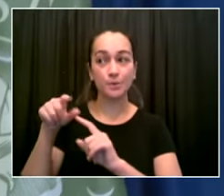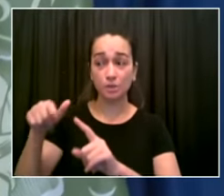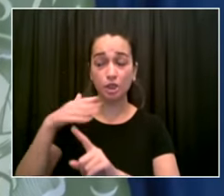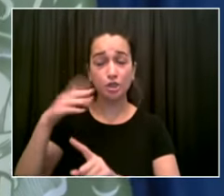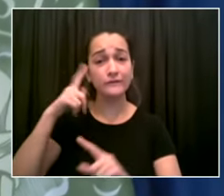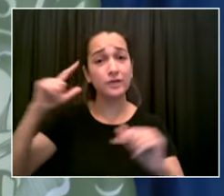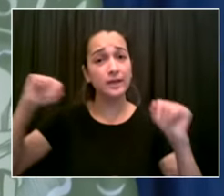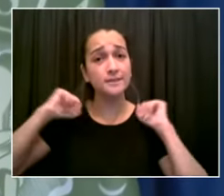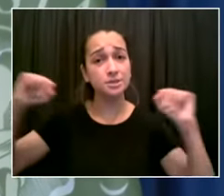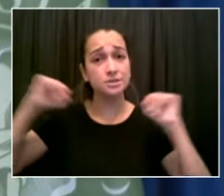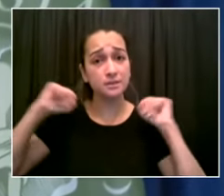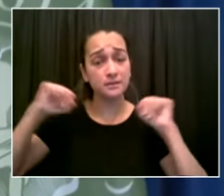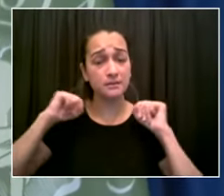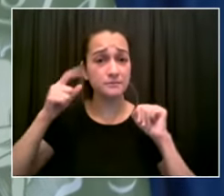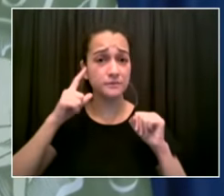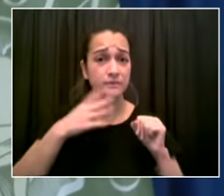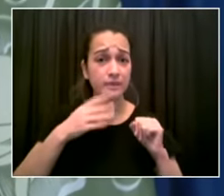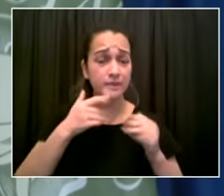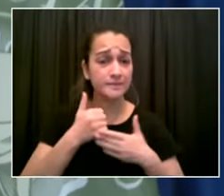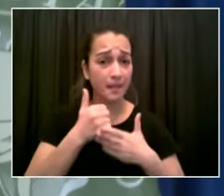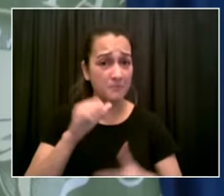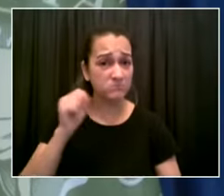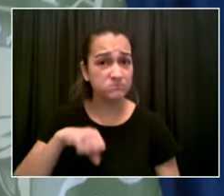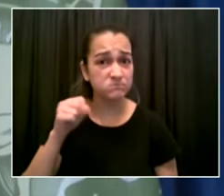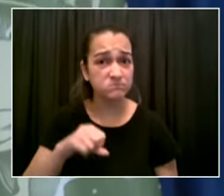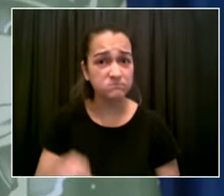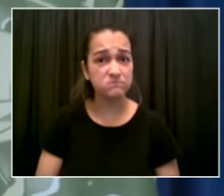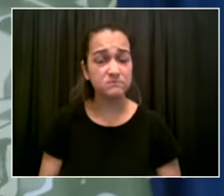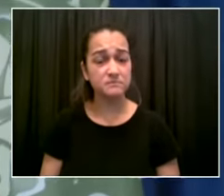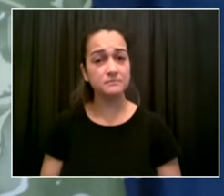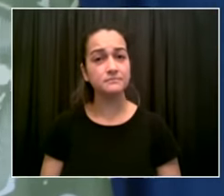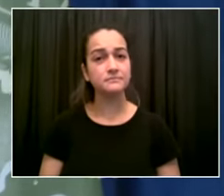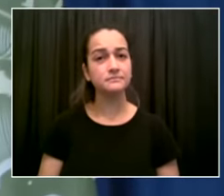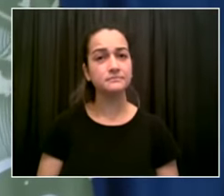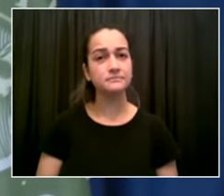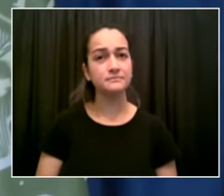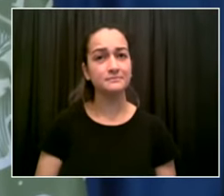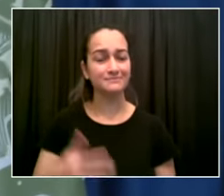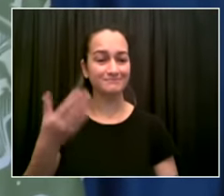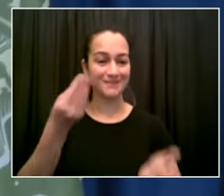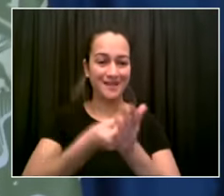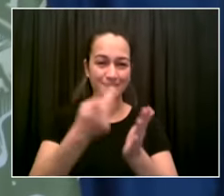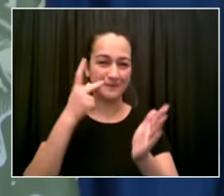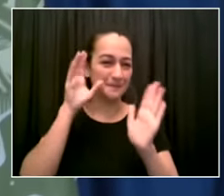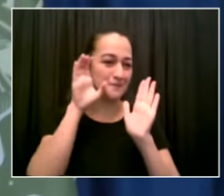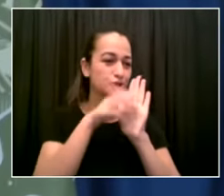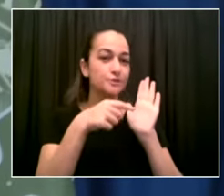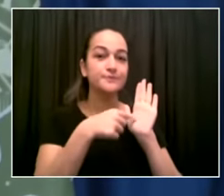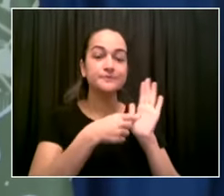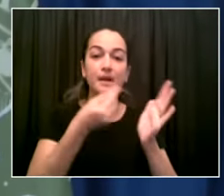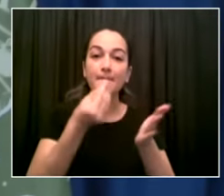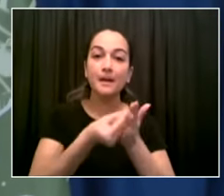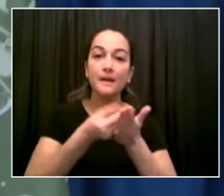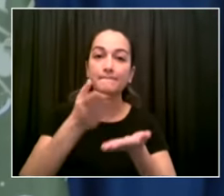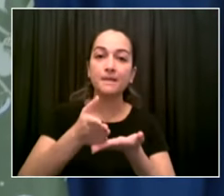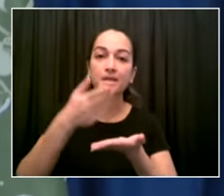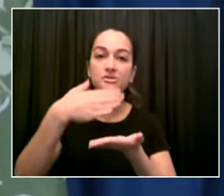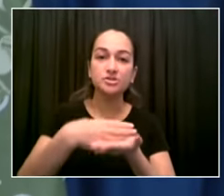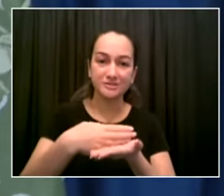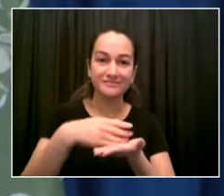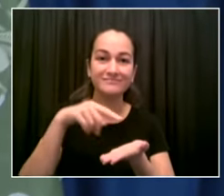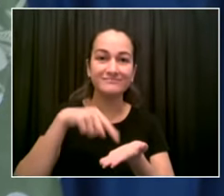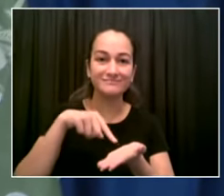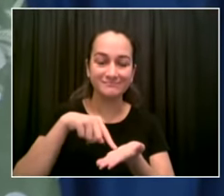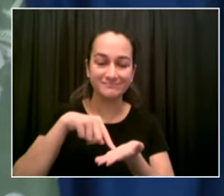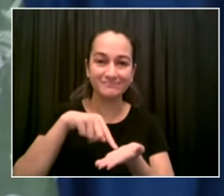of that original 100 million dollars is the diabetes center we had been working with the good folks at northwell siuh we've been